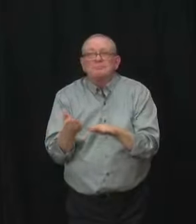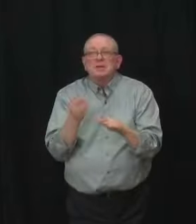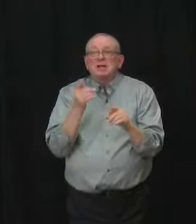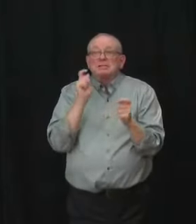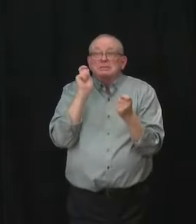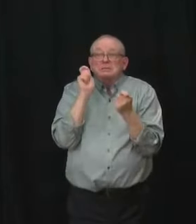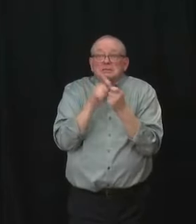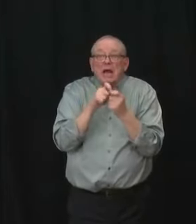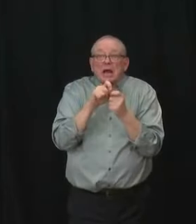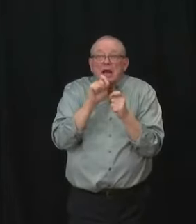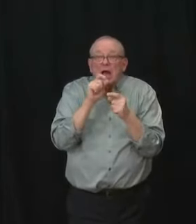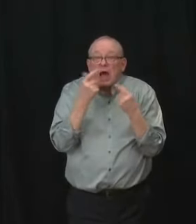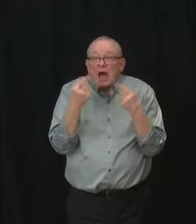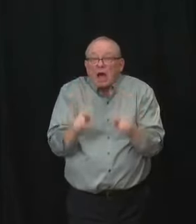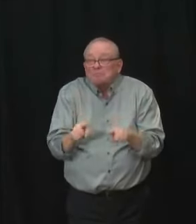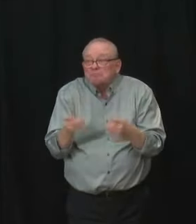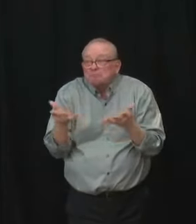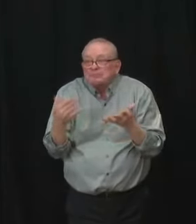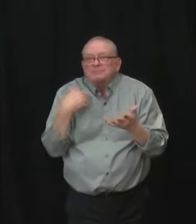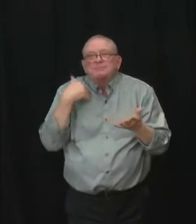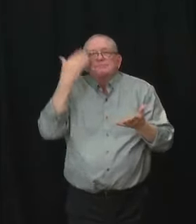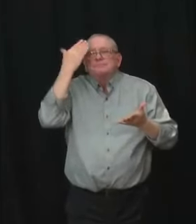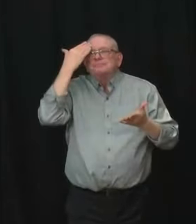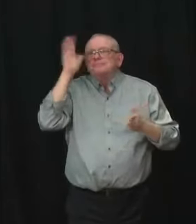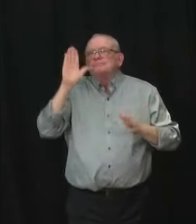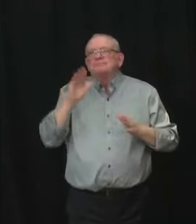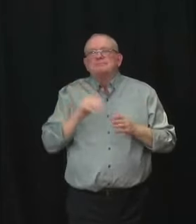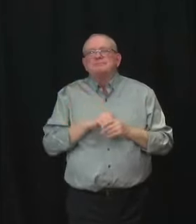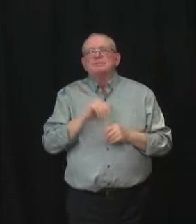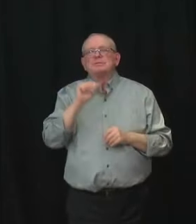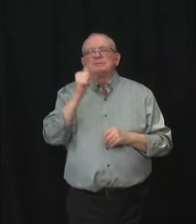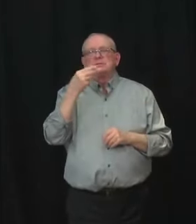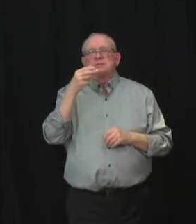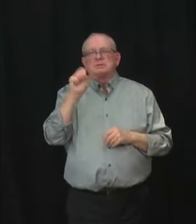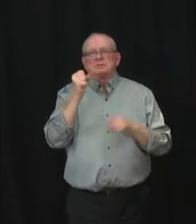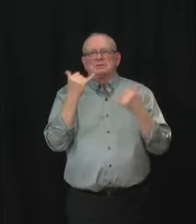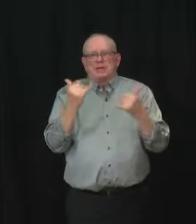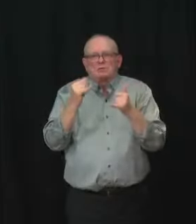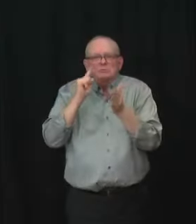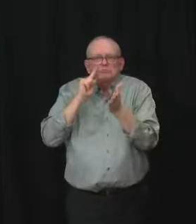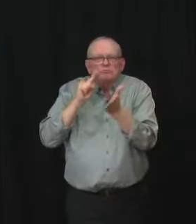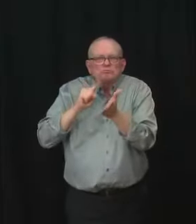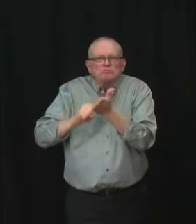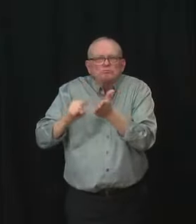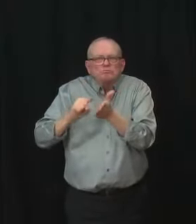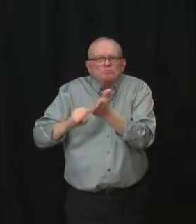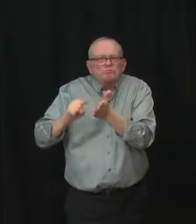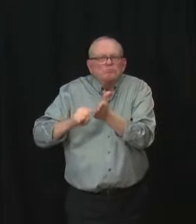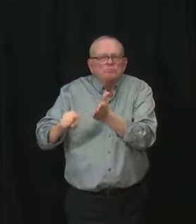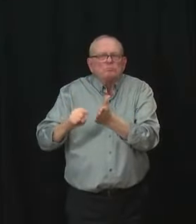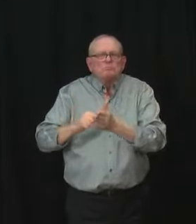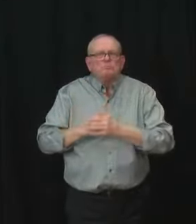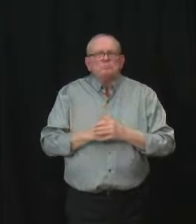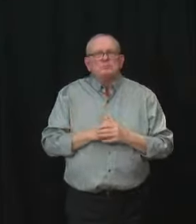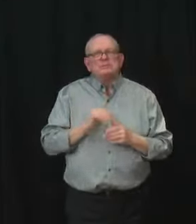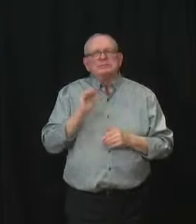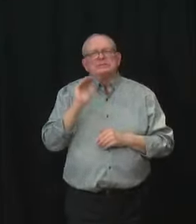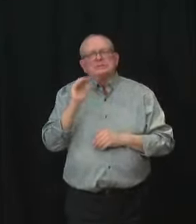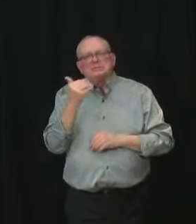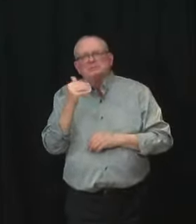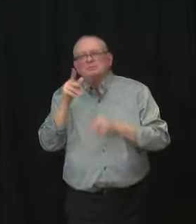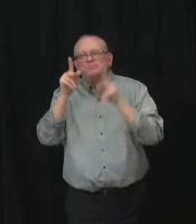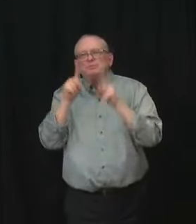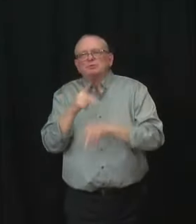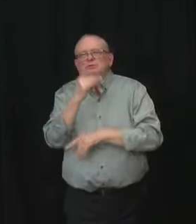investigating. I understand that some of the facts that that that you have raised that they were triaged and and brought into the into the emergency department